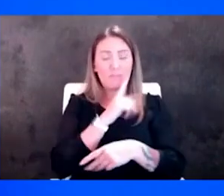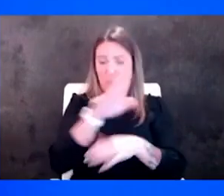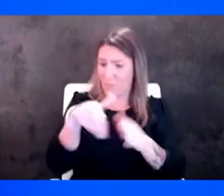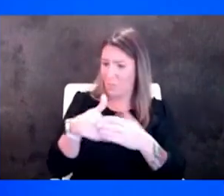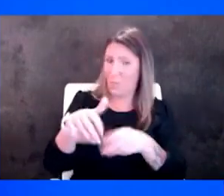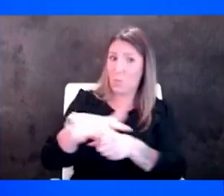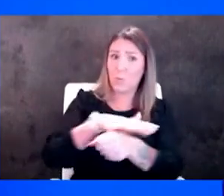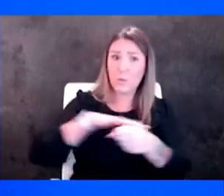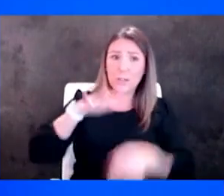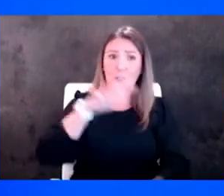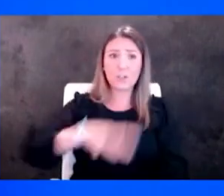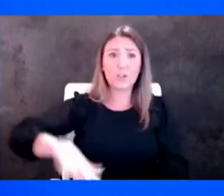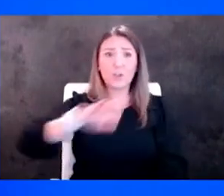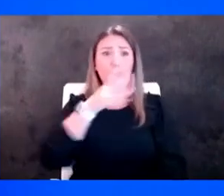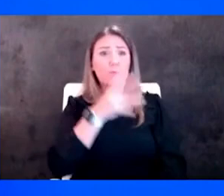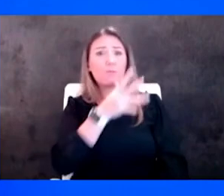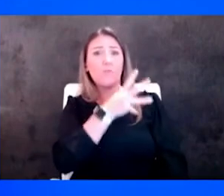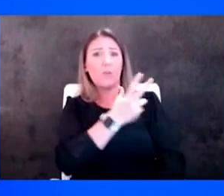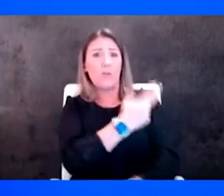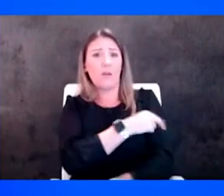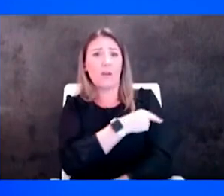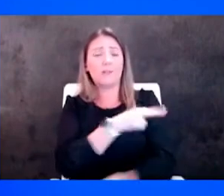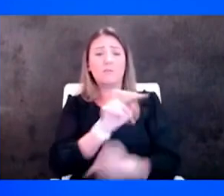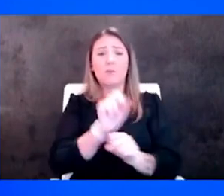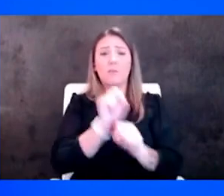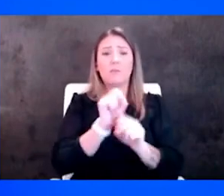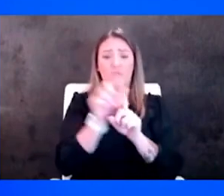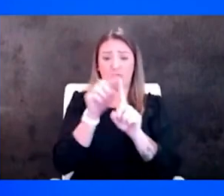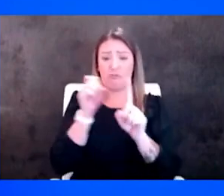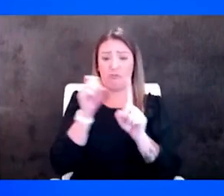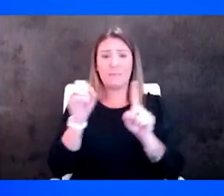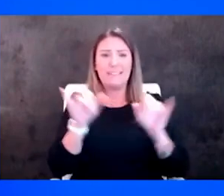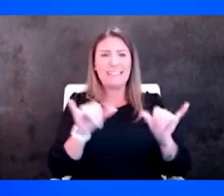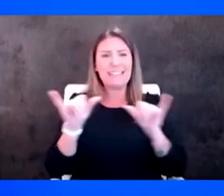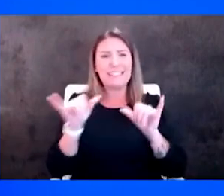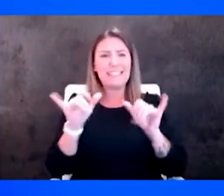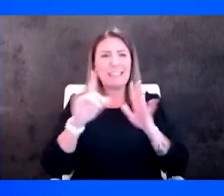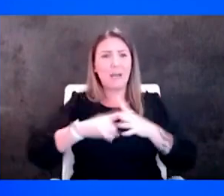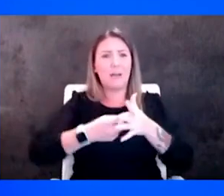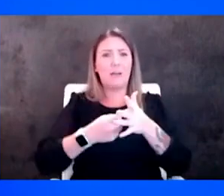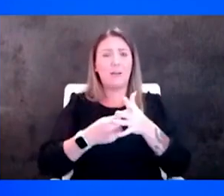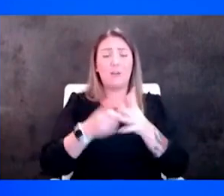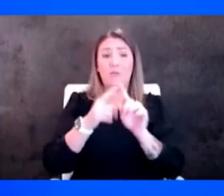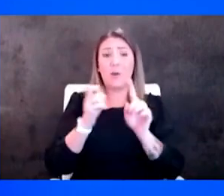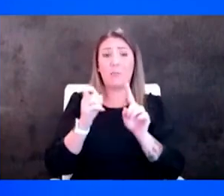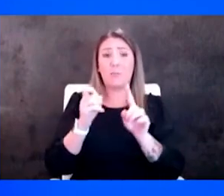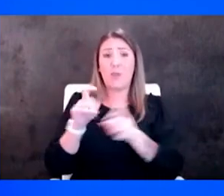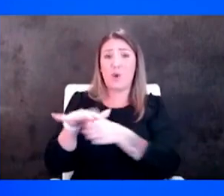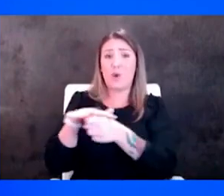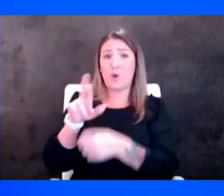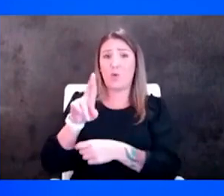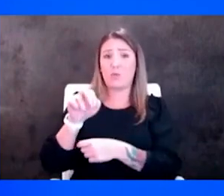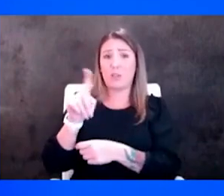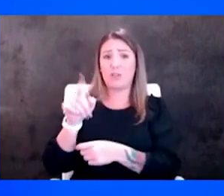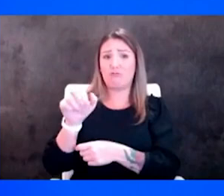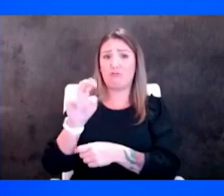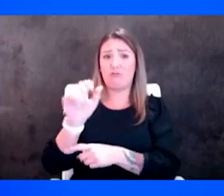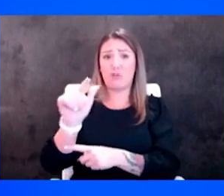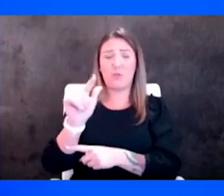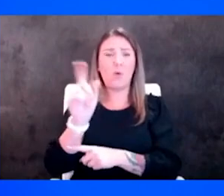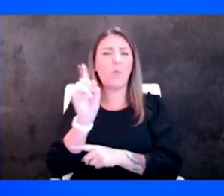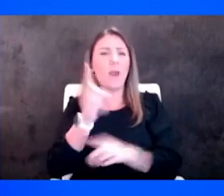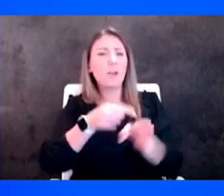rural hospital is working from the same hymnal so to speak as the regional center where they get their specialty support